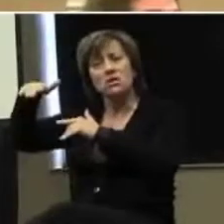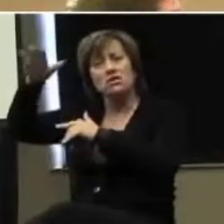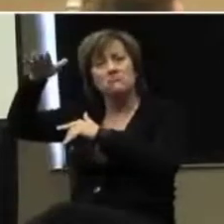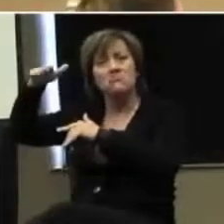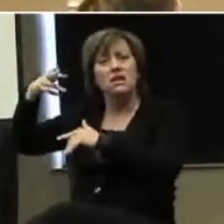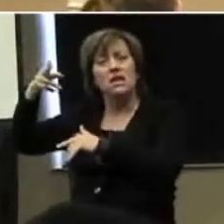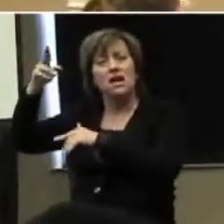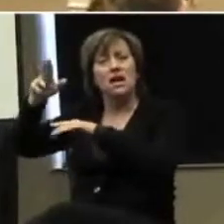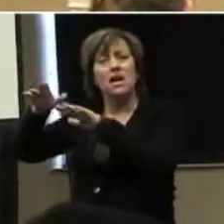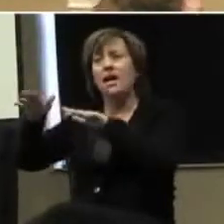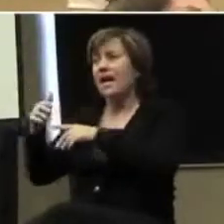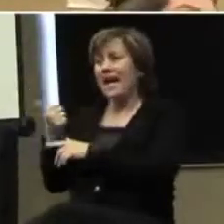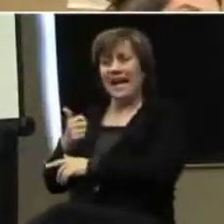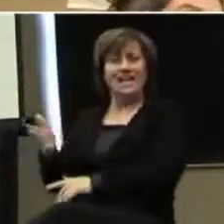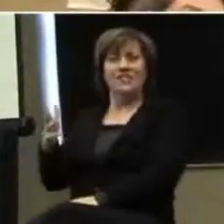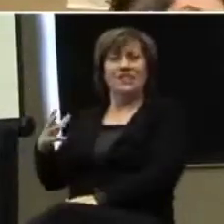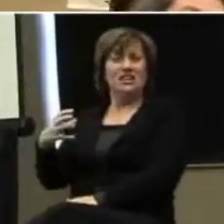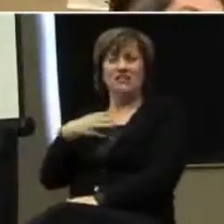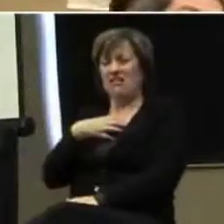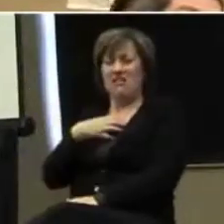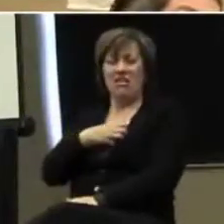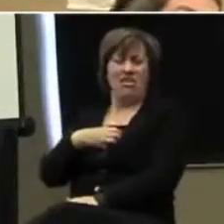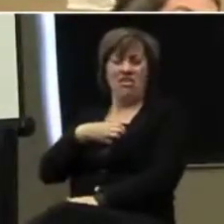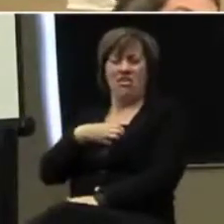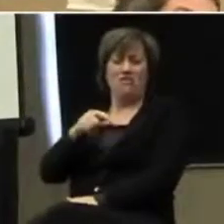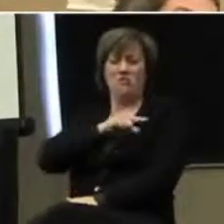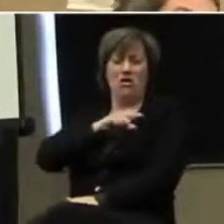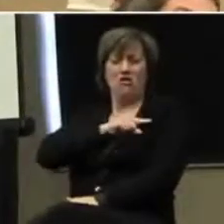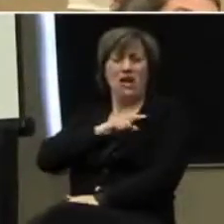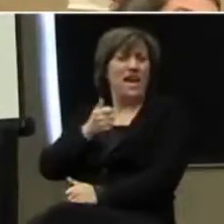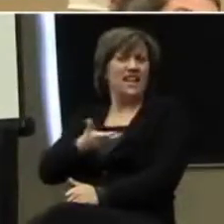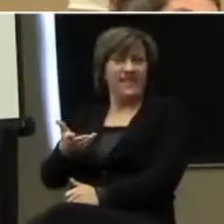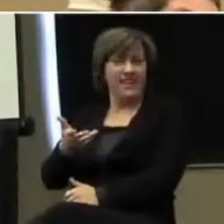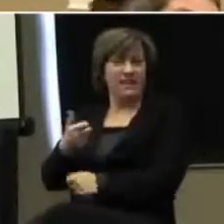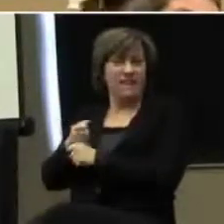Does anything gross them out? Ever?